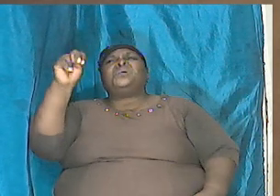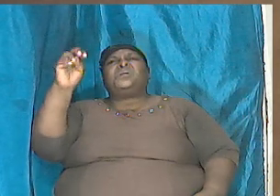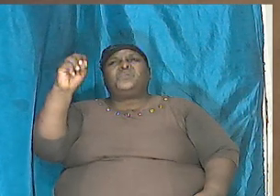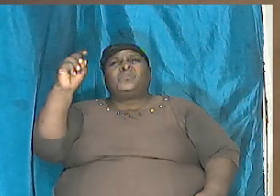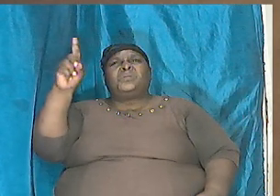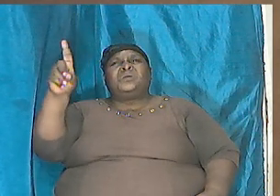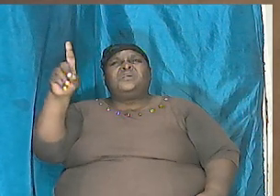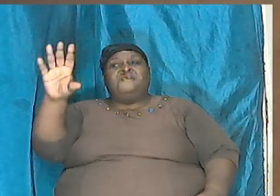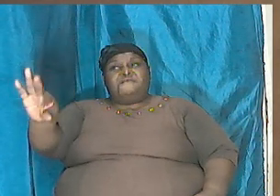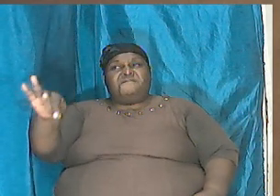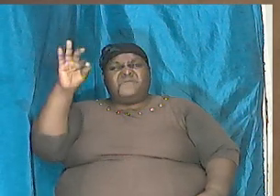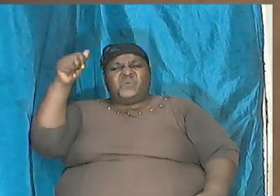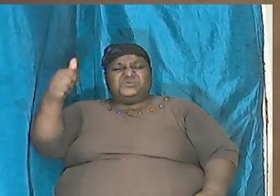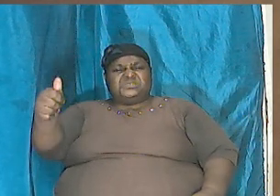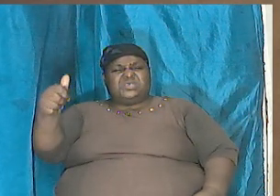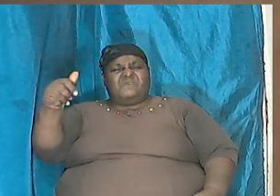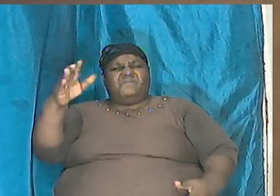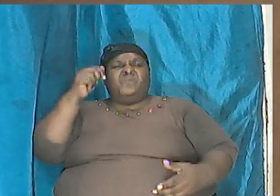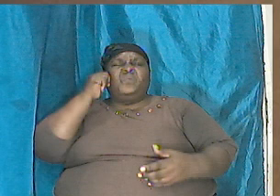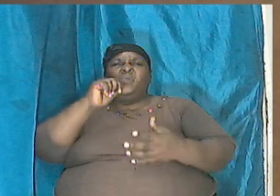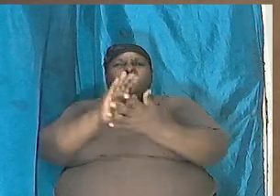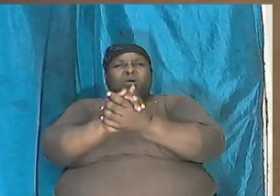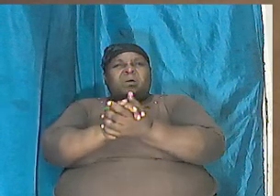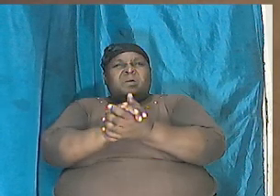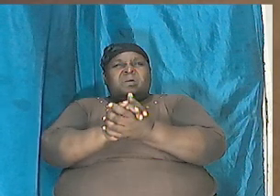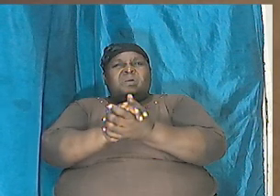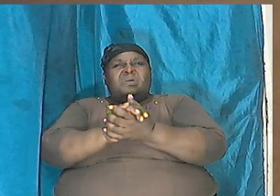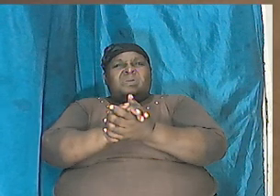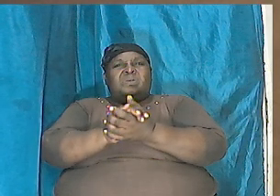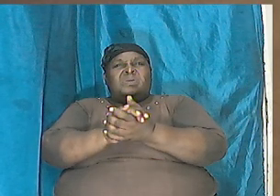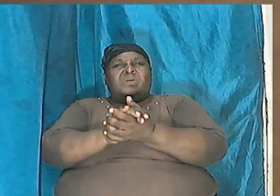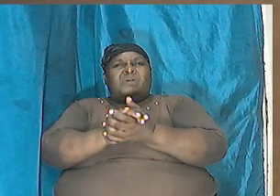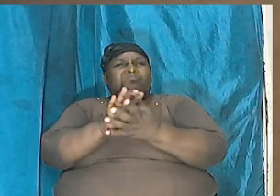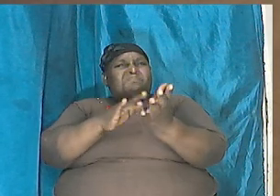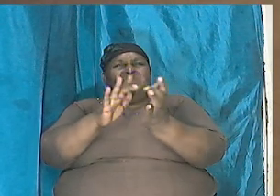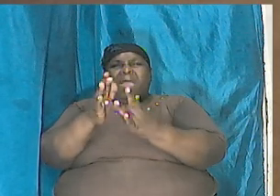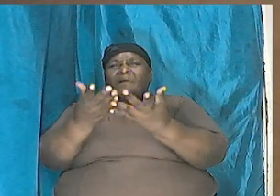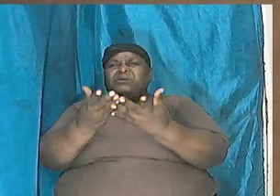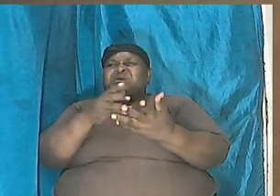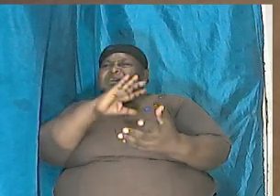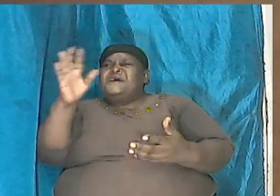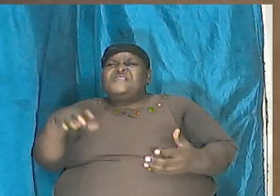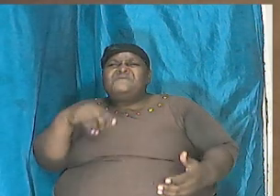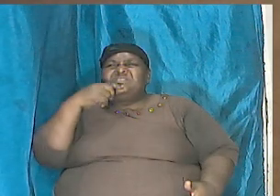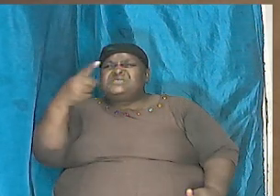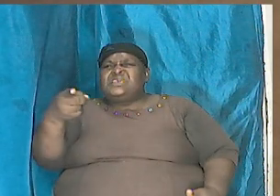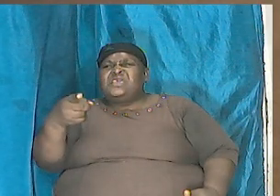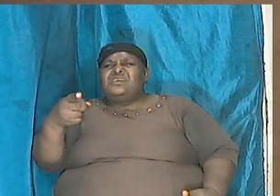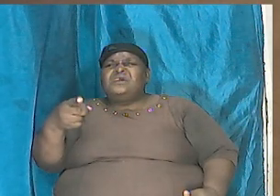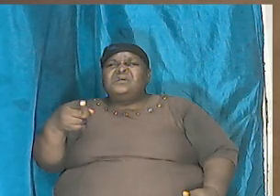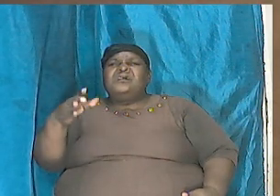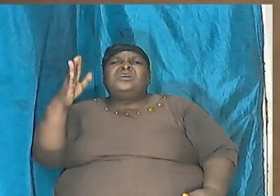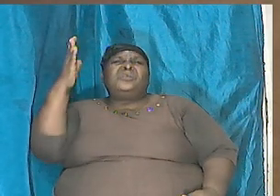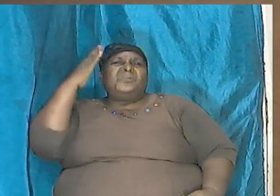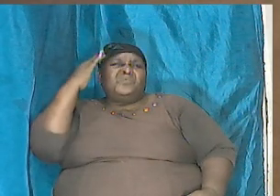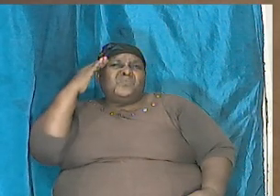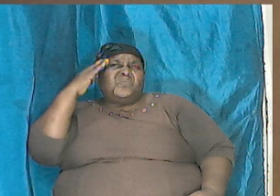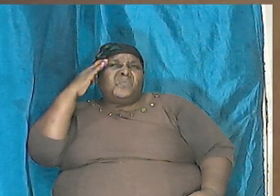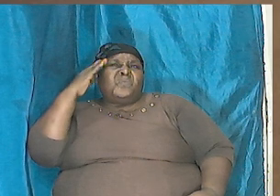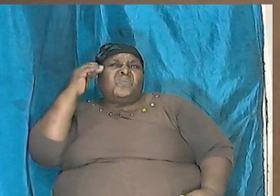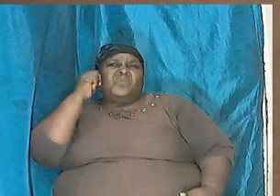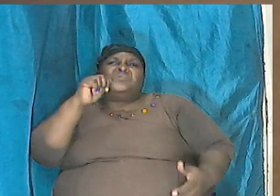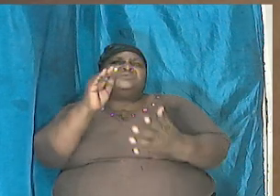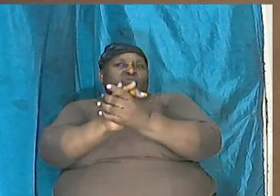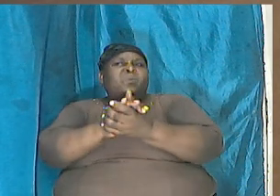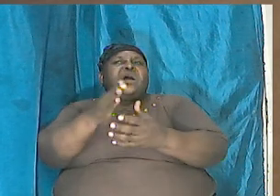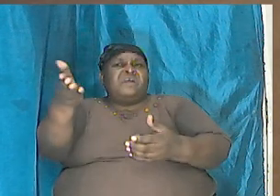himself a wife there the Bible didn't say he found a wife there the Bible said he knew his wife there remember we spoke about that